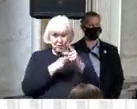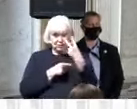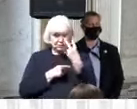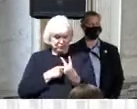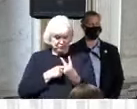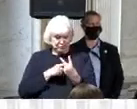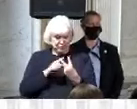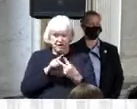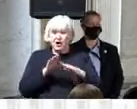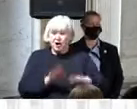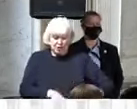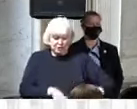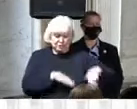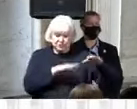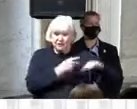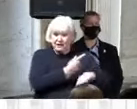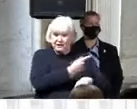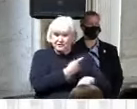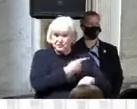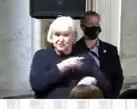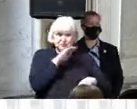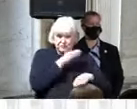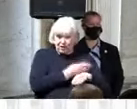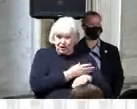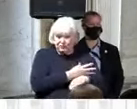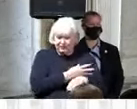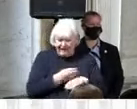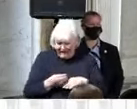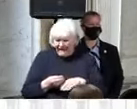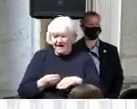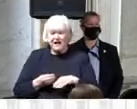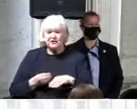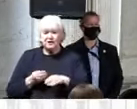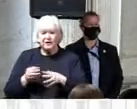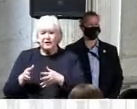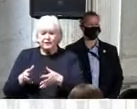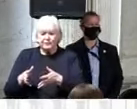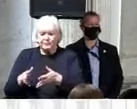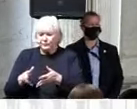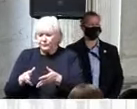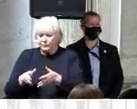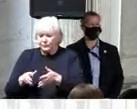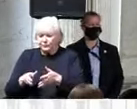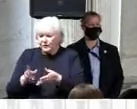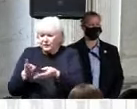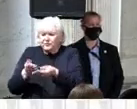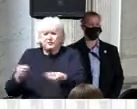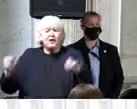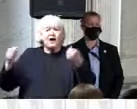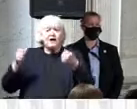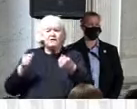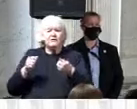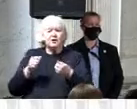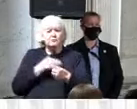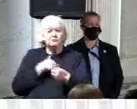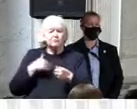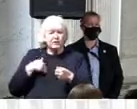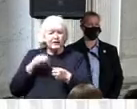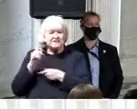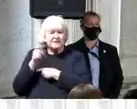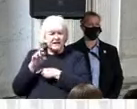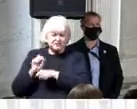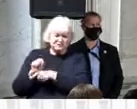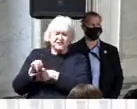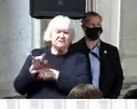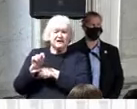two daughters and end breast cancer and every weekday and on many weekends my